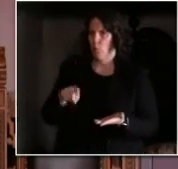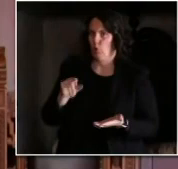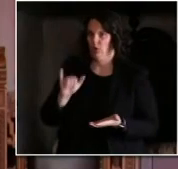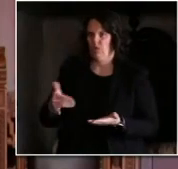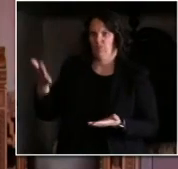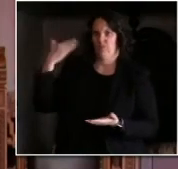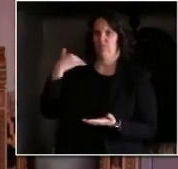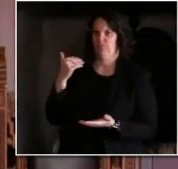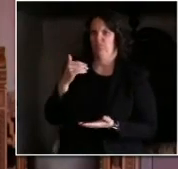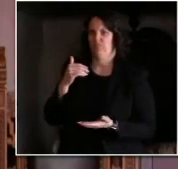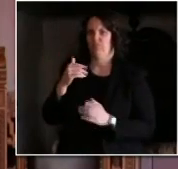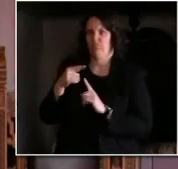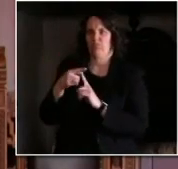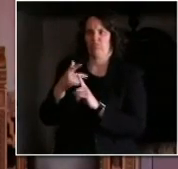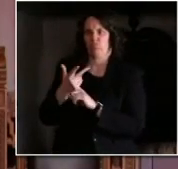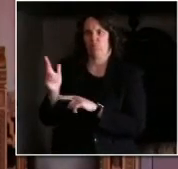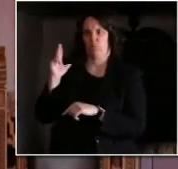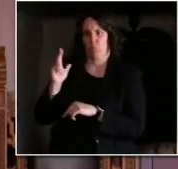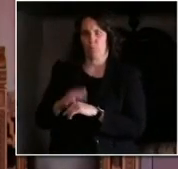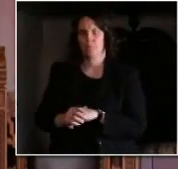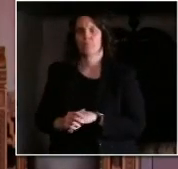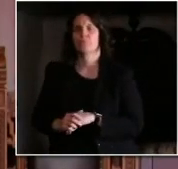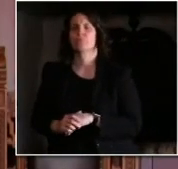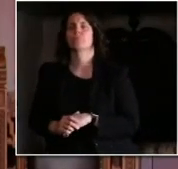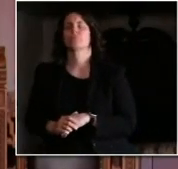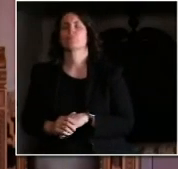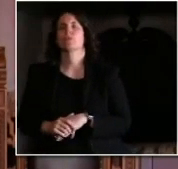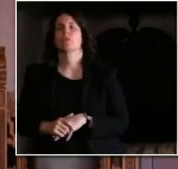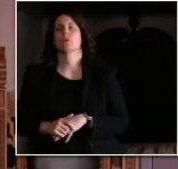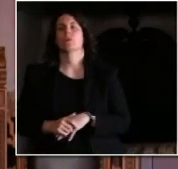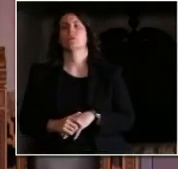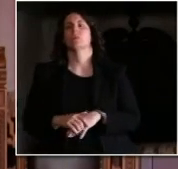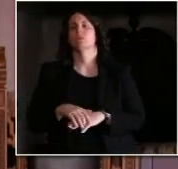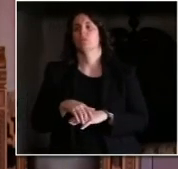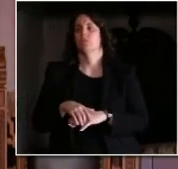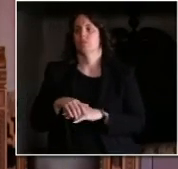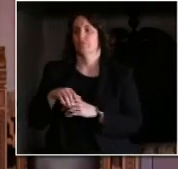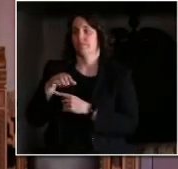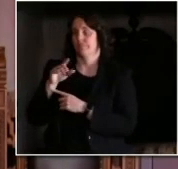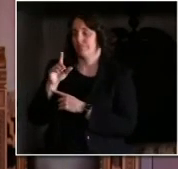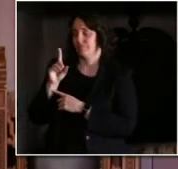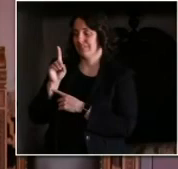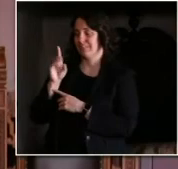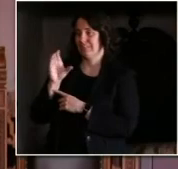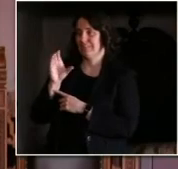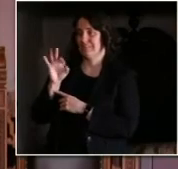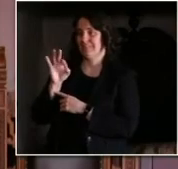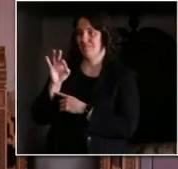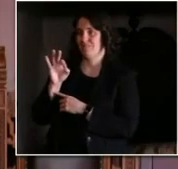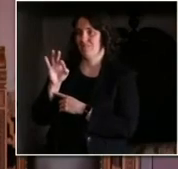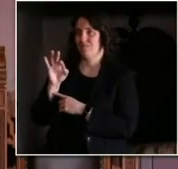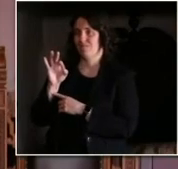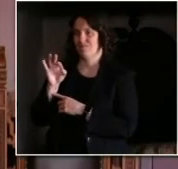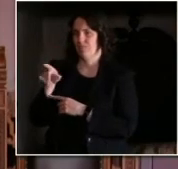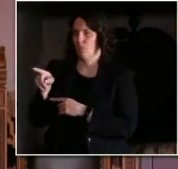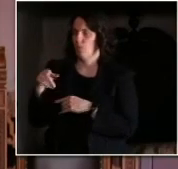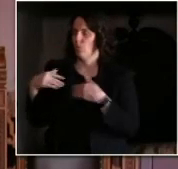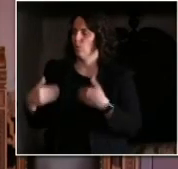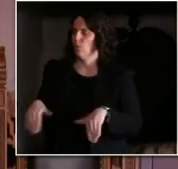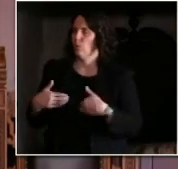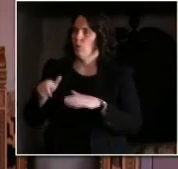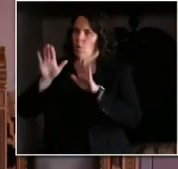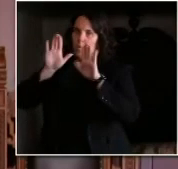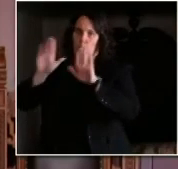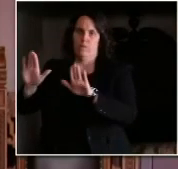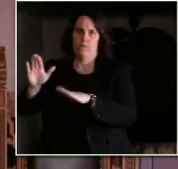COVID-19. And the Department of Children and Families has done a great job in setting up new places and making sure that